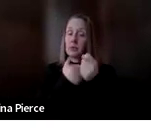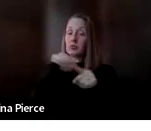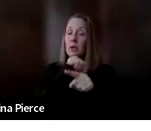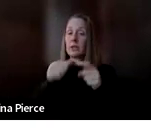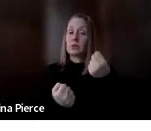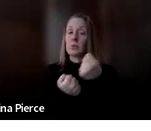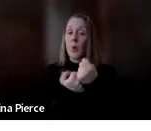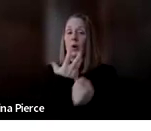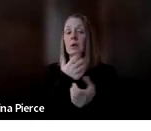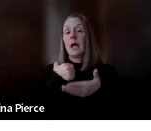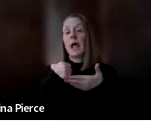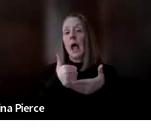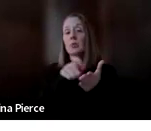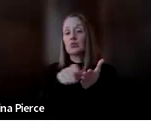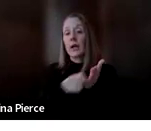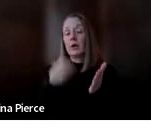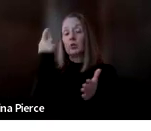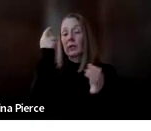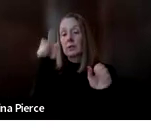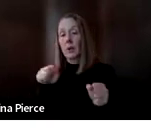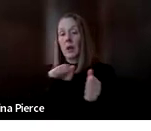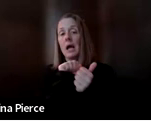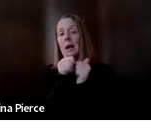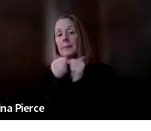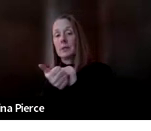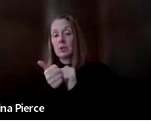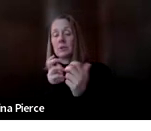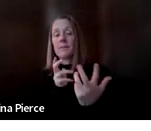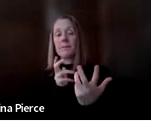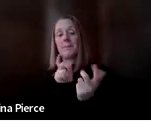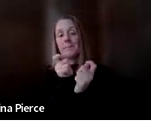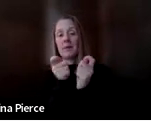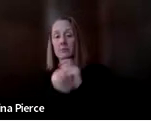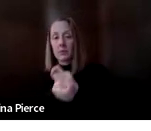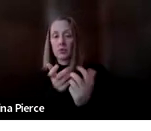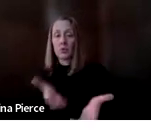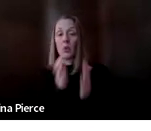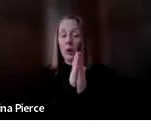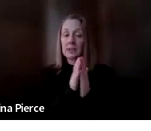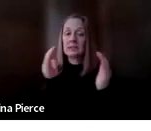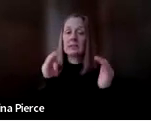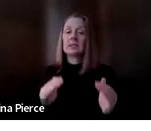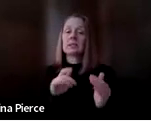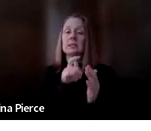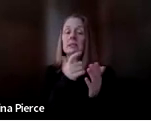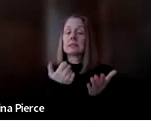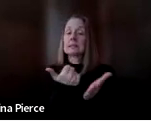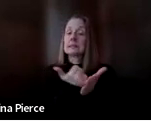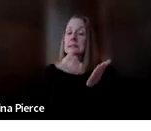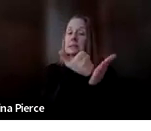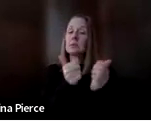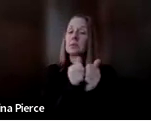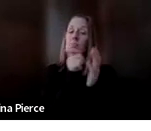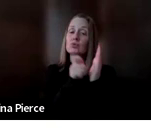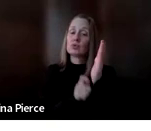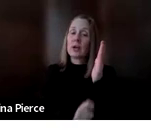reasonable accommodation or modification requests assistance with drafting letters or complaints and